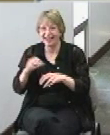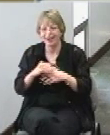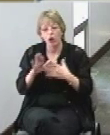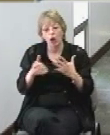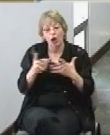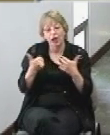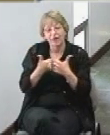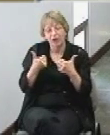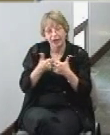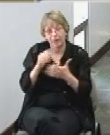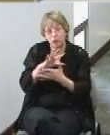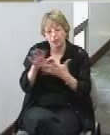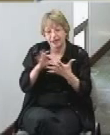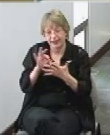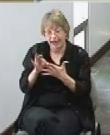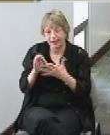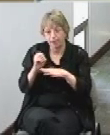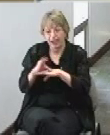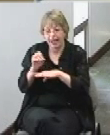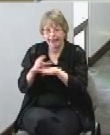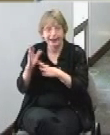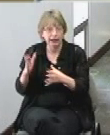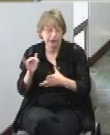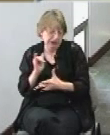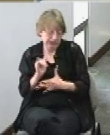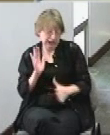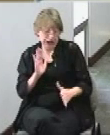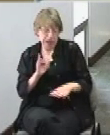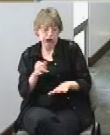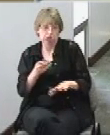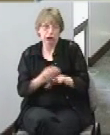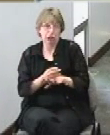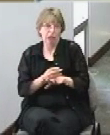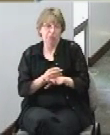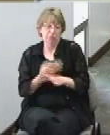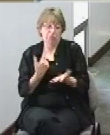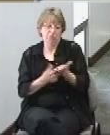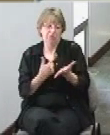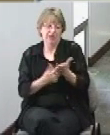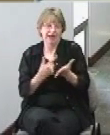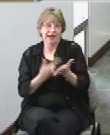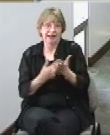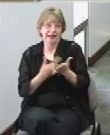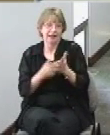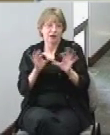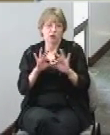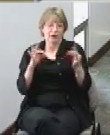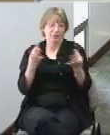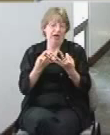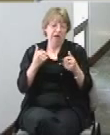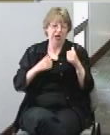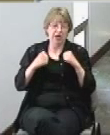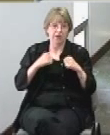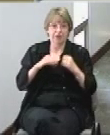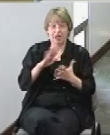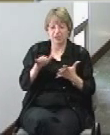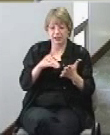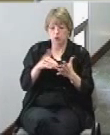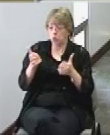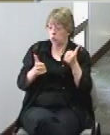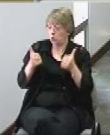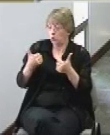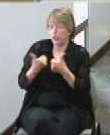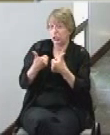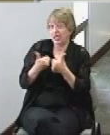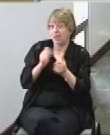this is all he does is consult with family entertainment centers on which arcade games are